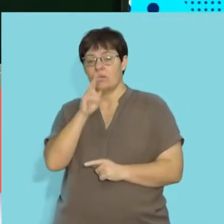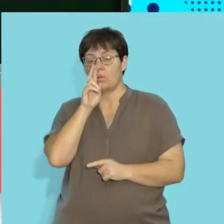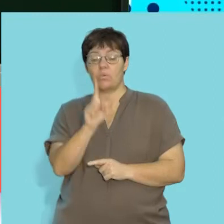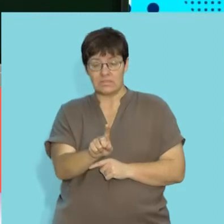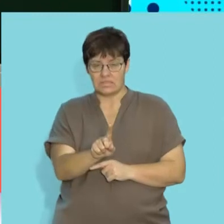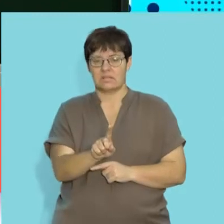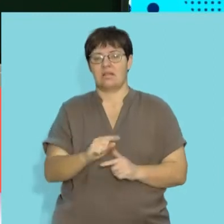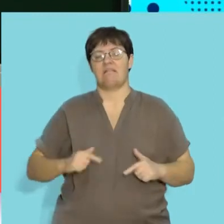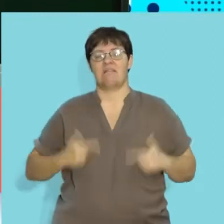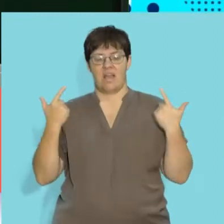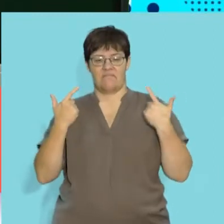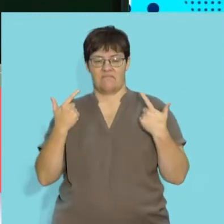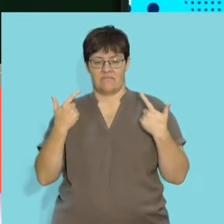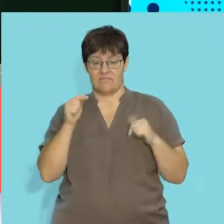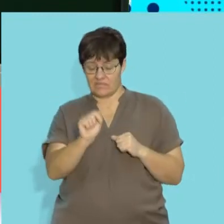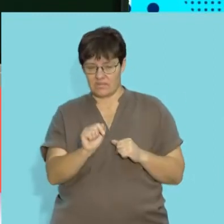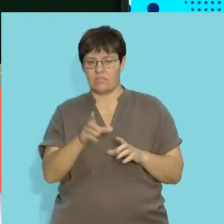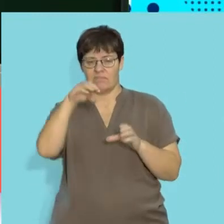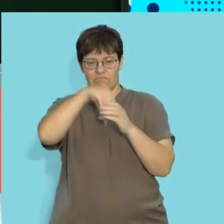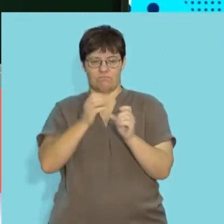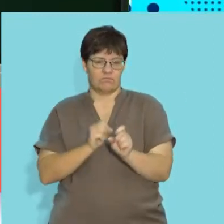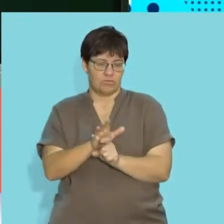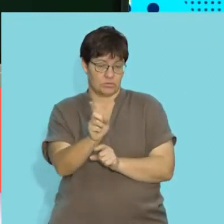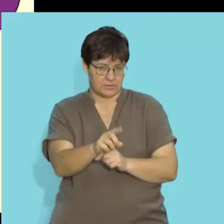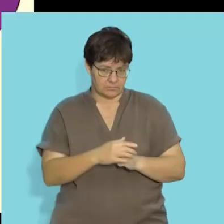that influence the living organisms in their environment.